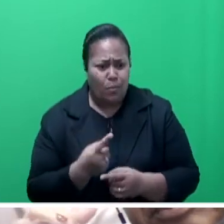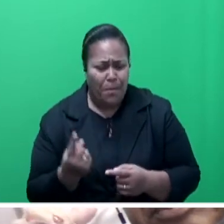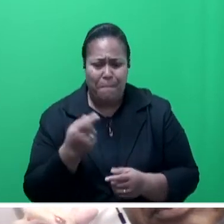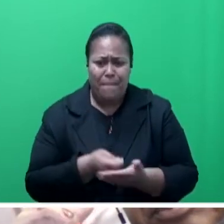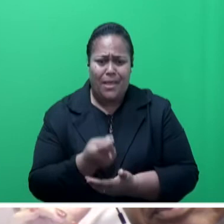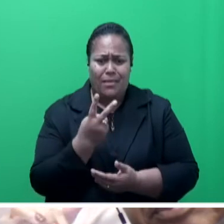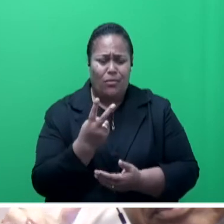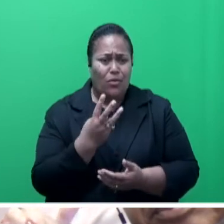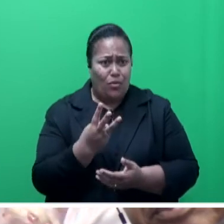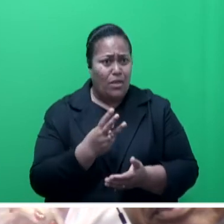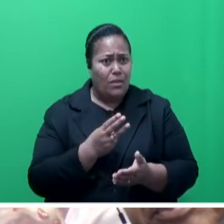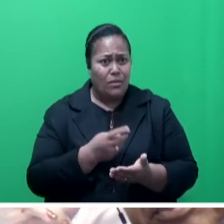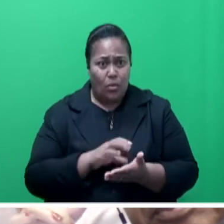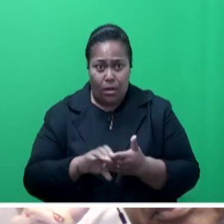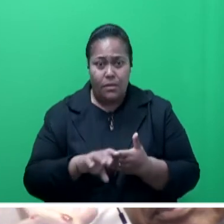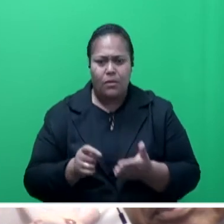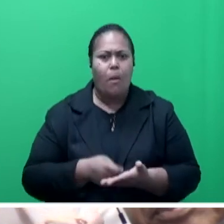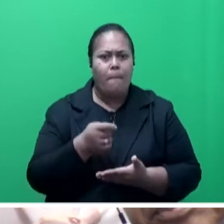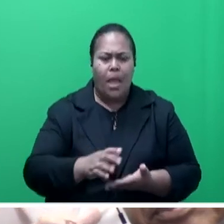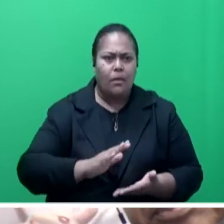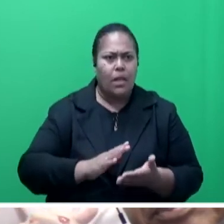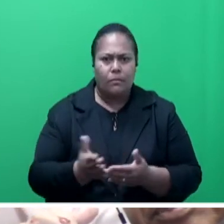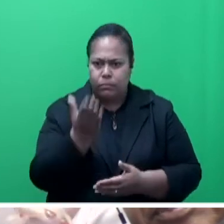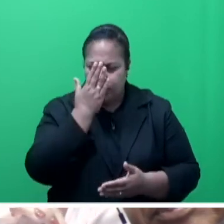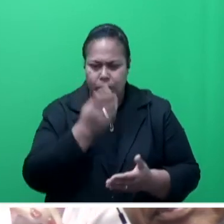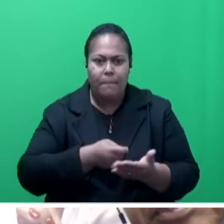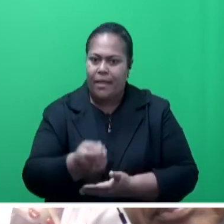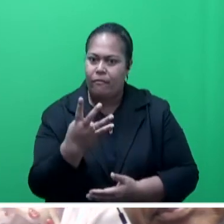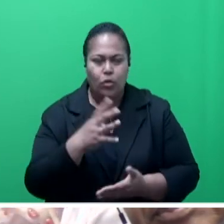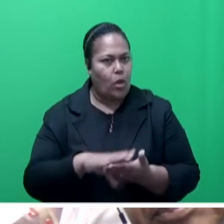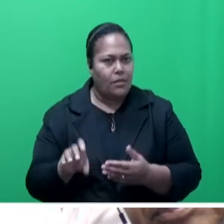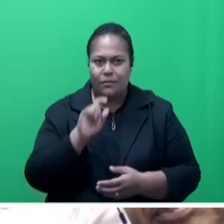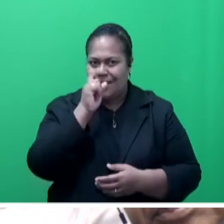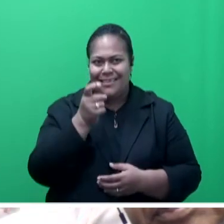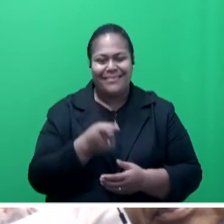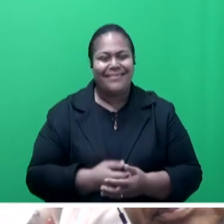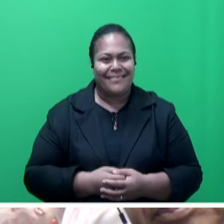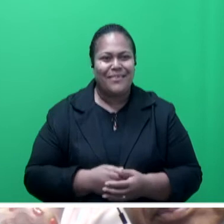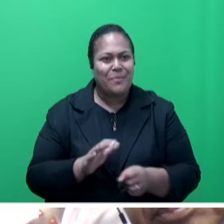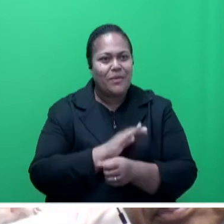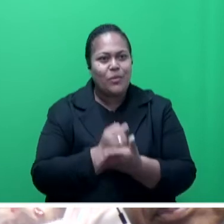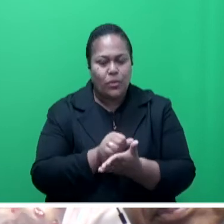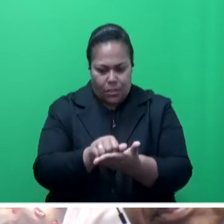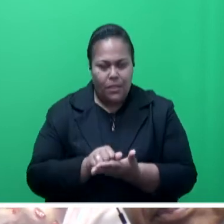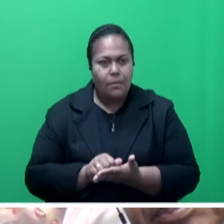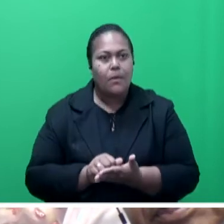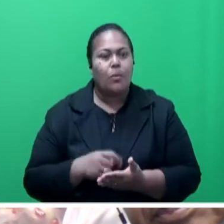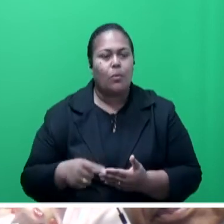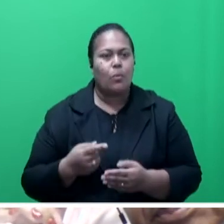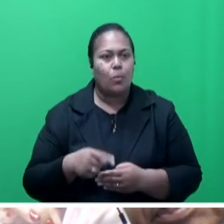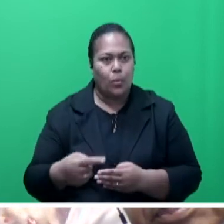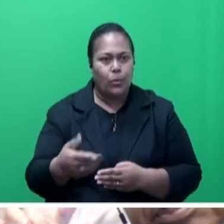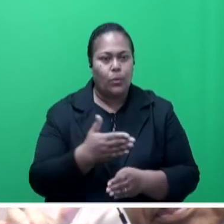you cannot expect them to overnight pay immediately $4. In this way, we'll be able to make sure that jobs are still retained and then people will be able to